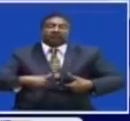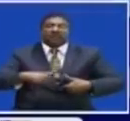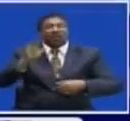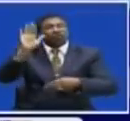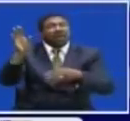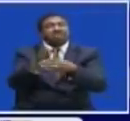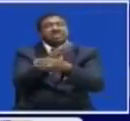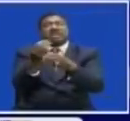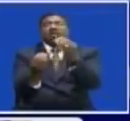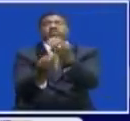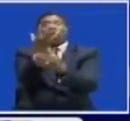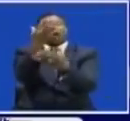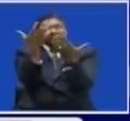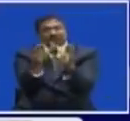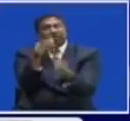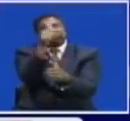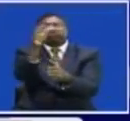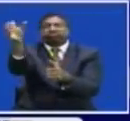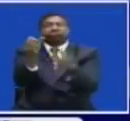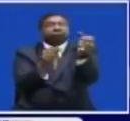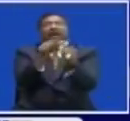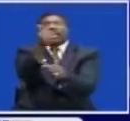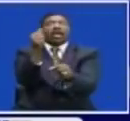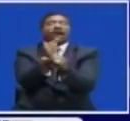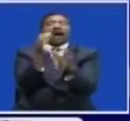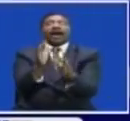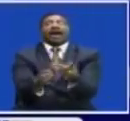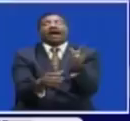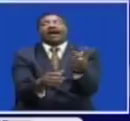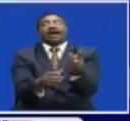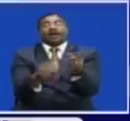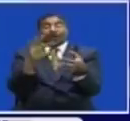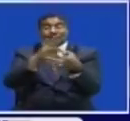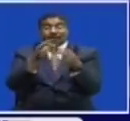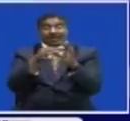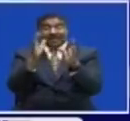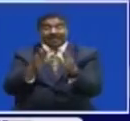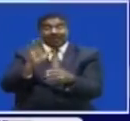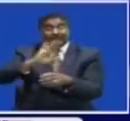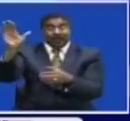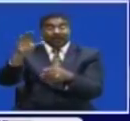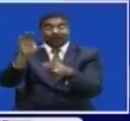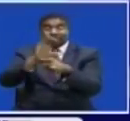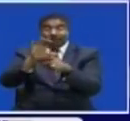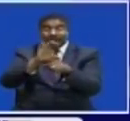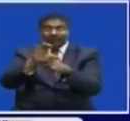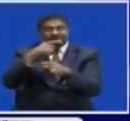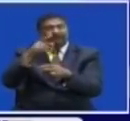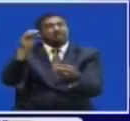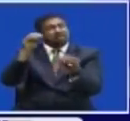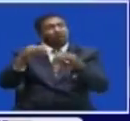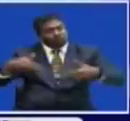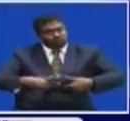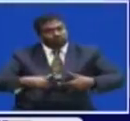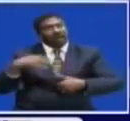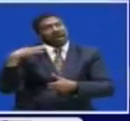And employed others And copper belt Youth development Coordinator Benford Chisanyi Has urged more Youths from the region To apply